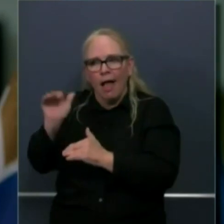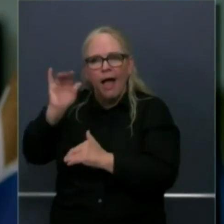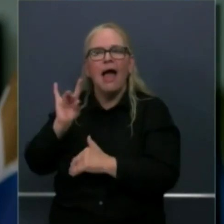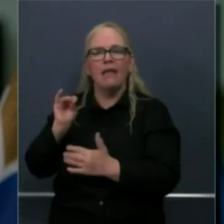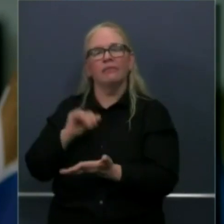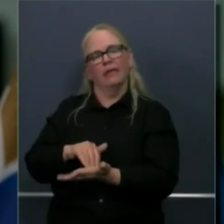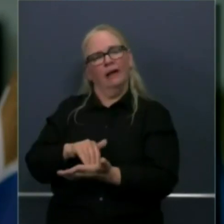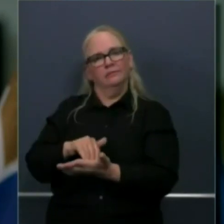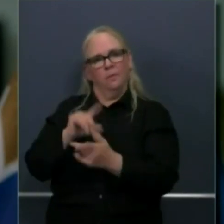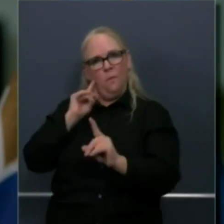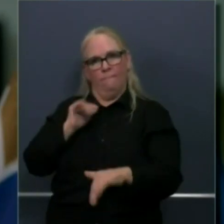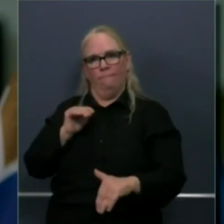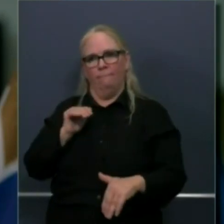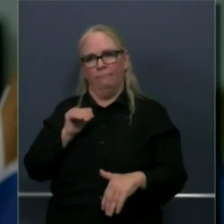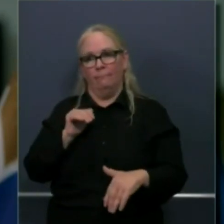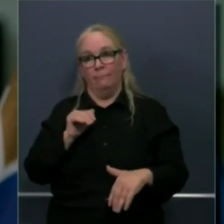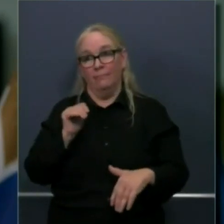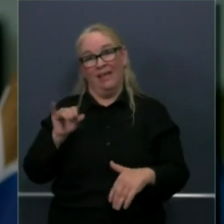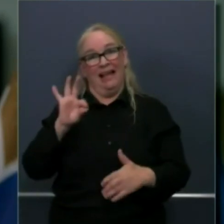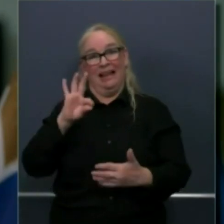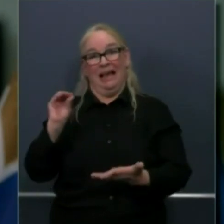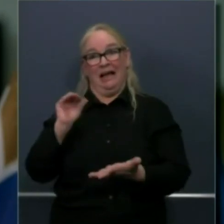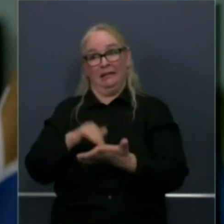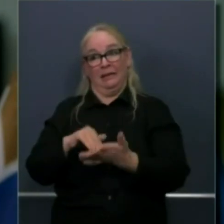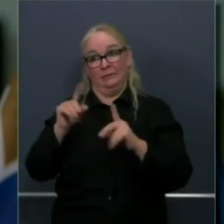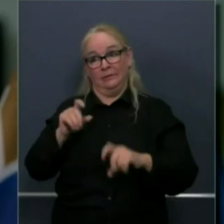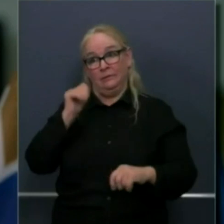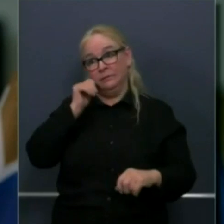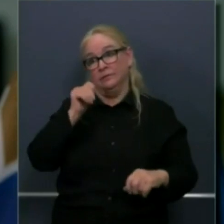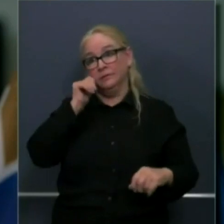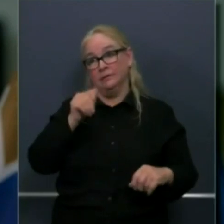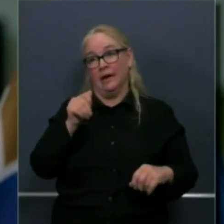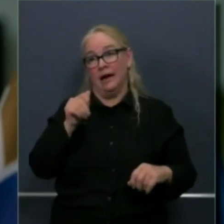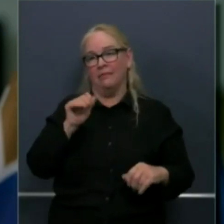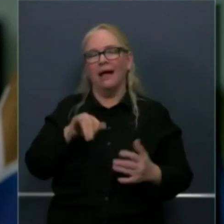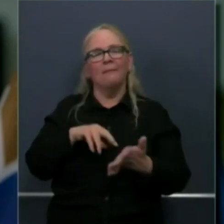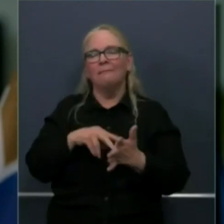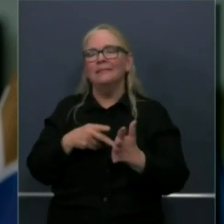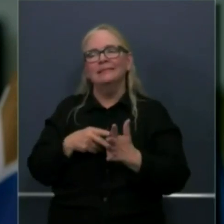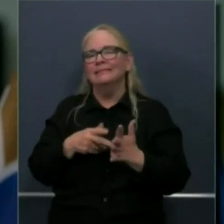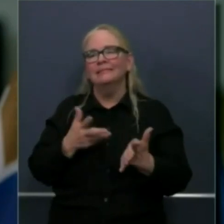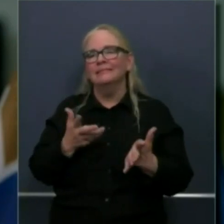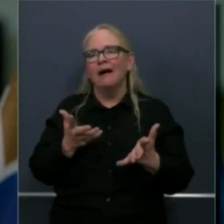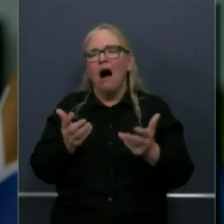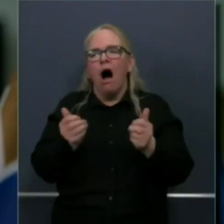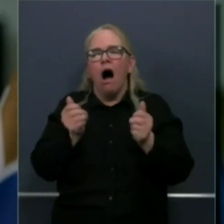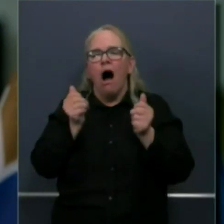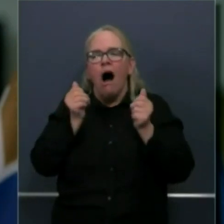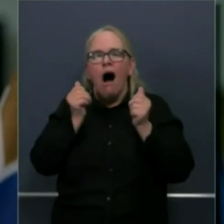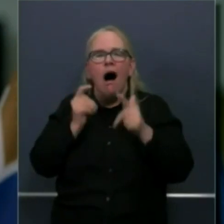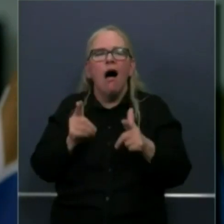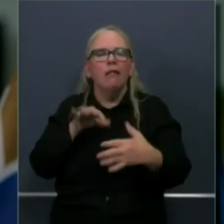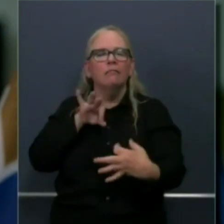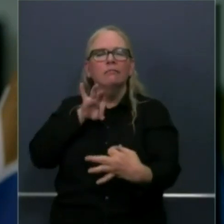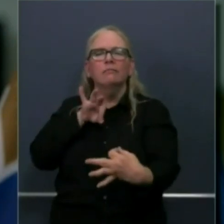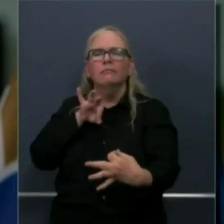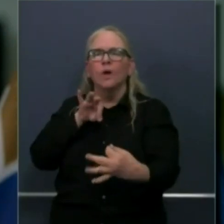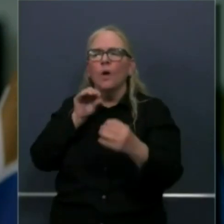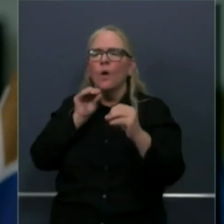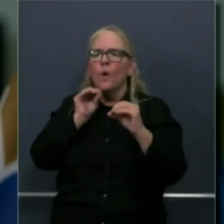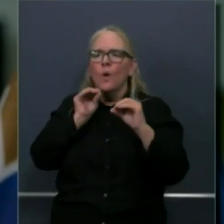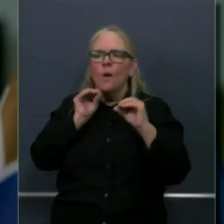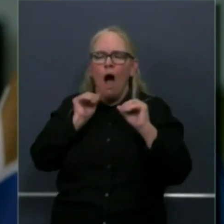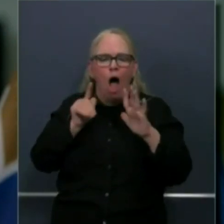full throttle capacity within our existing system if everything went off without a hitch and every machine was working